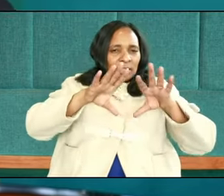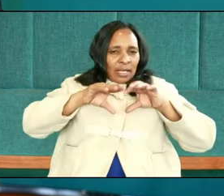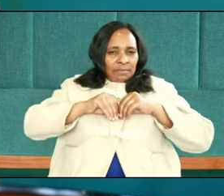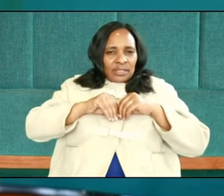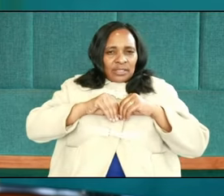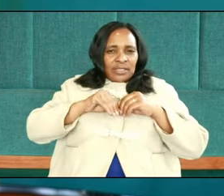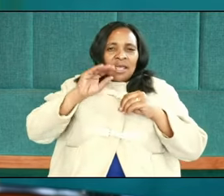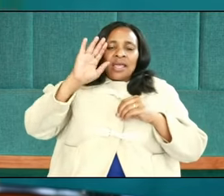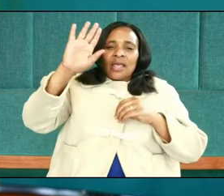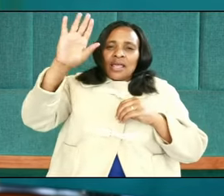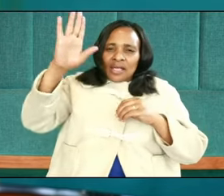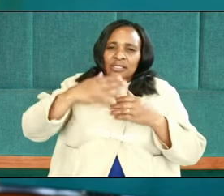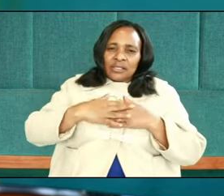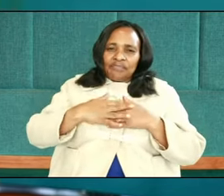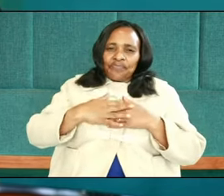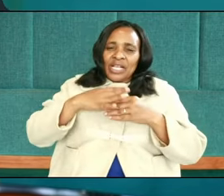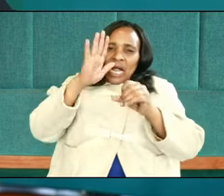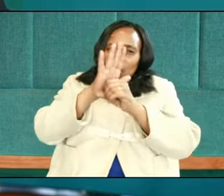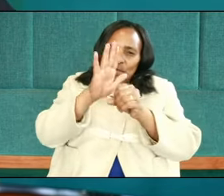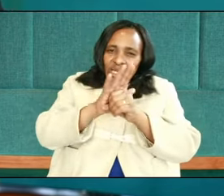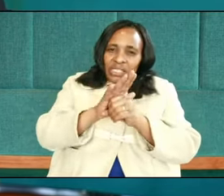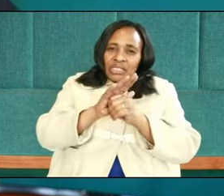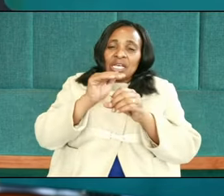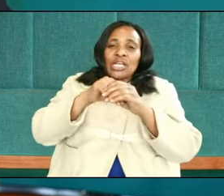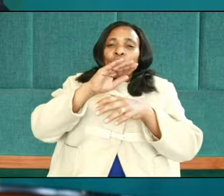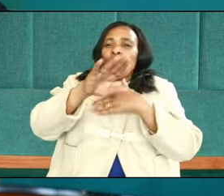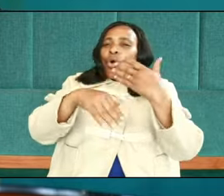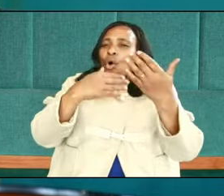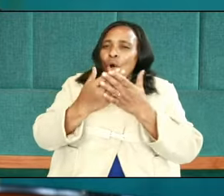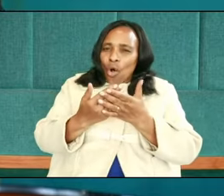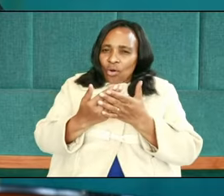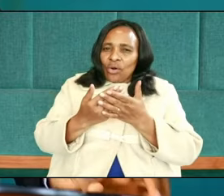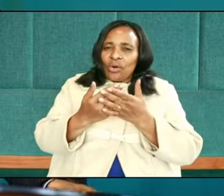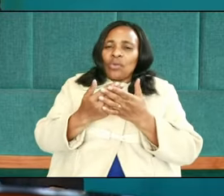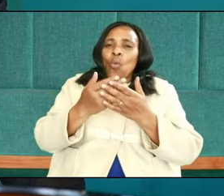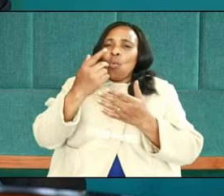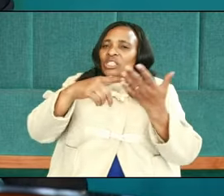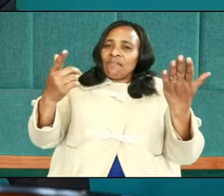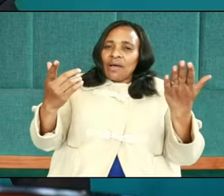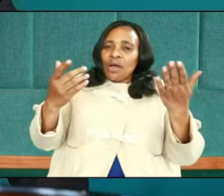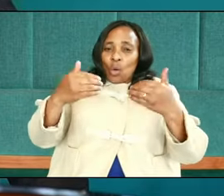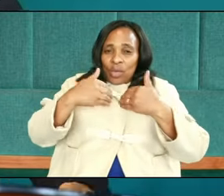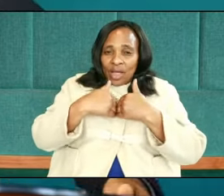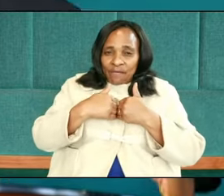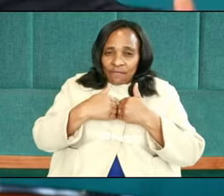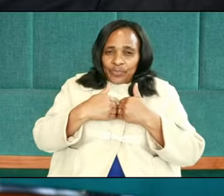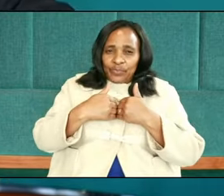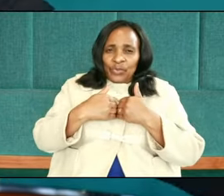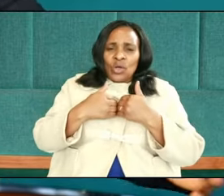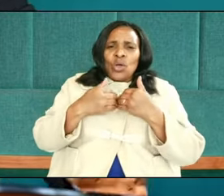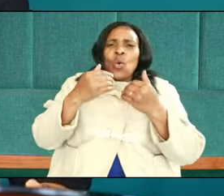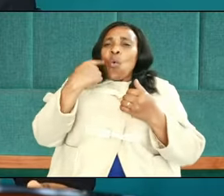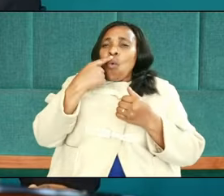his role in all that we are, in all that we have, in all that